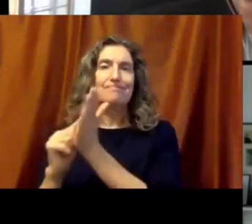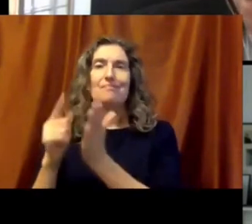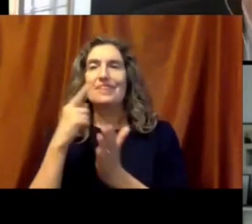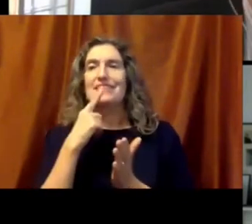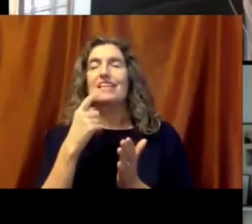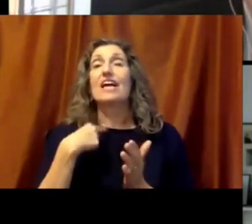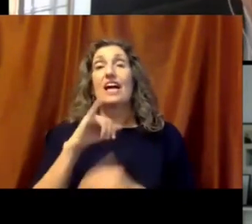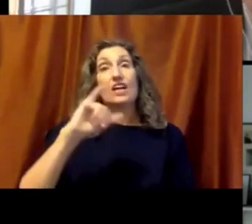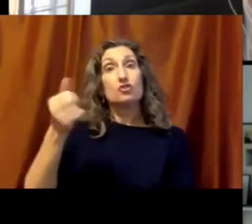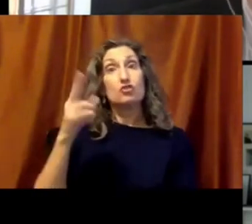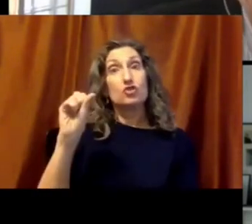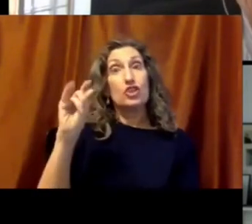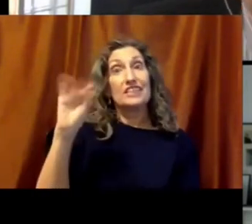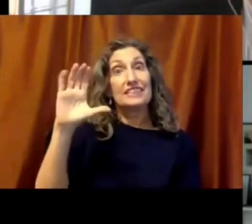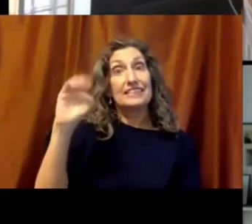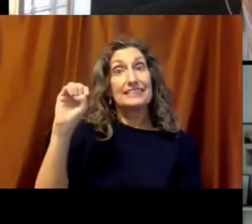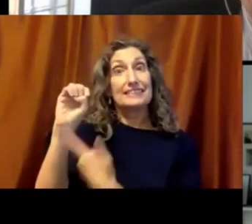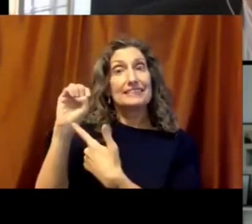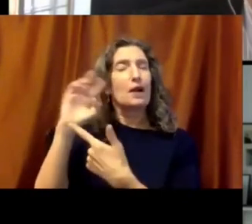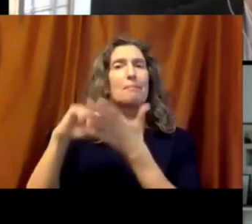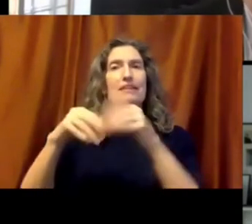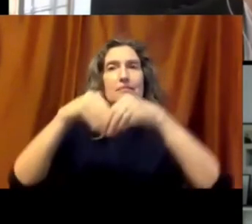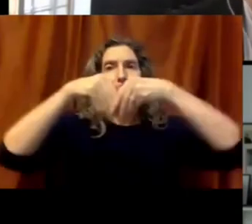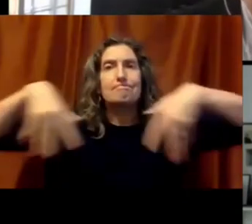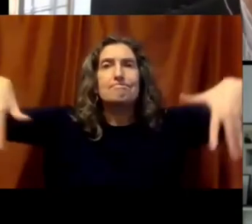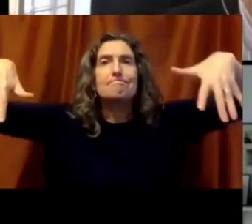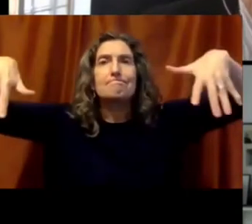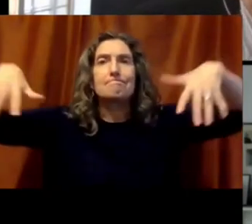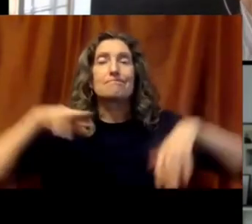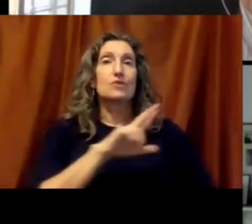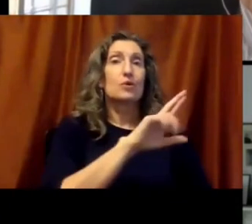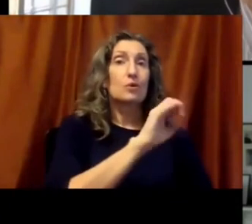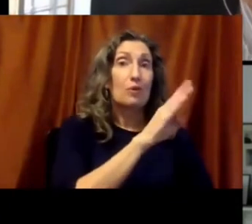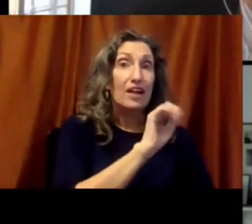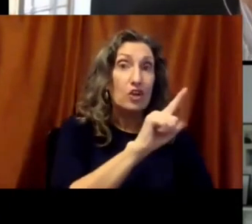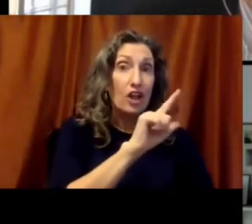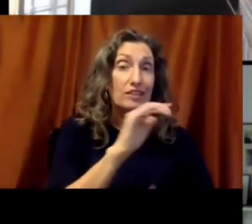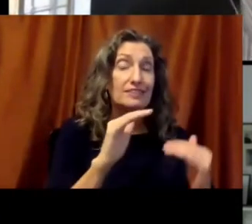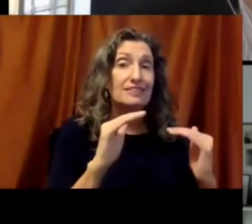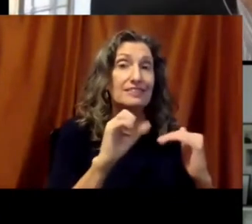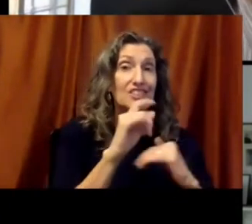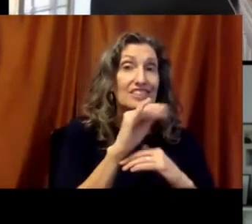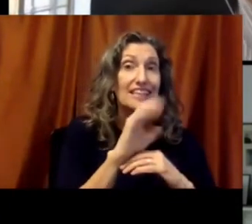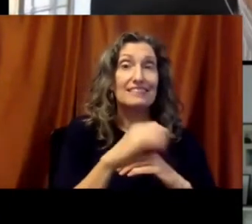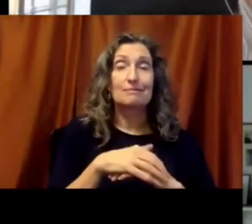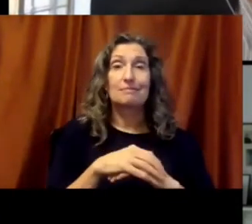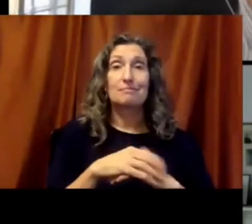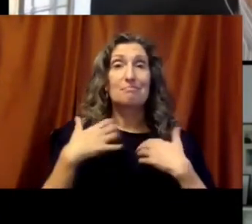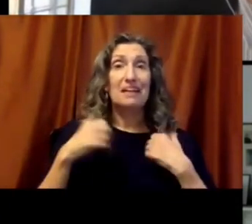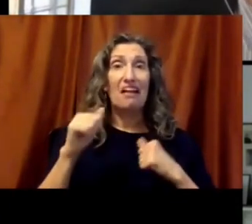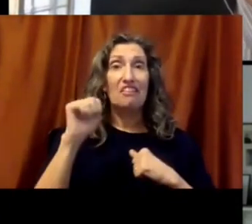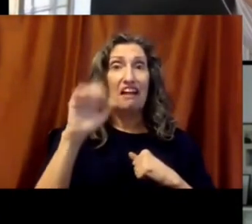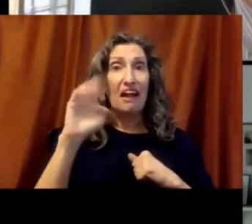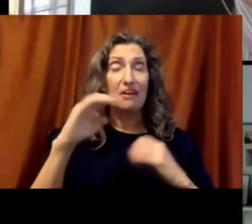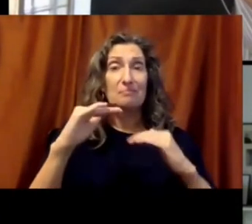we are ultimately talking about. Of course, racial justice, but it's also there are disparities in healthcare in our society. There are disparities in housing